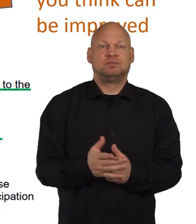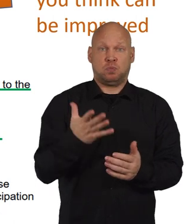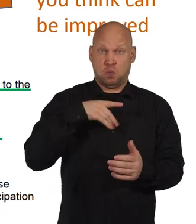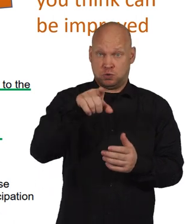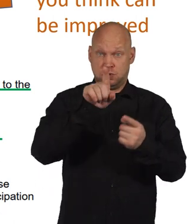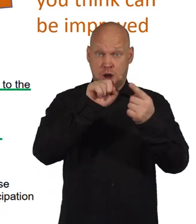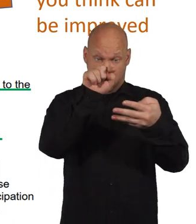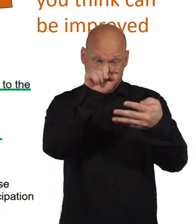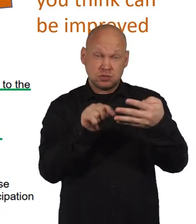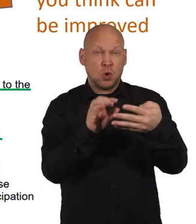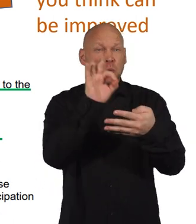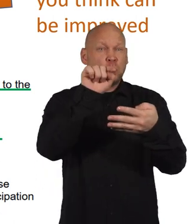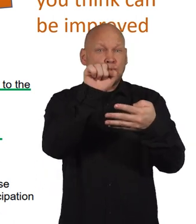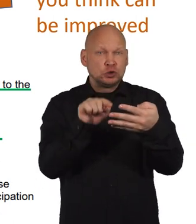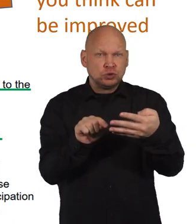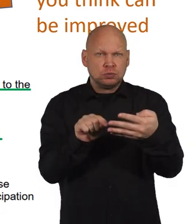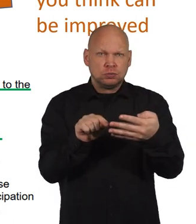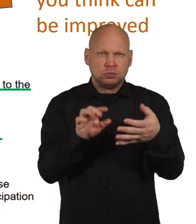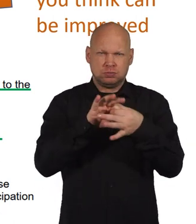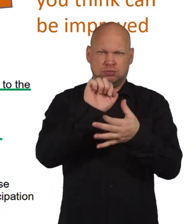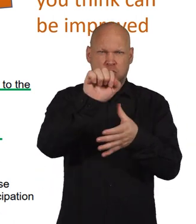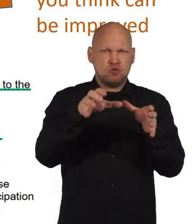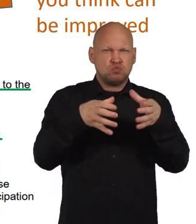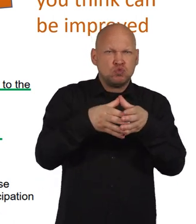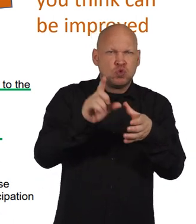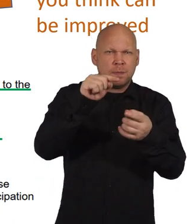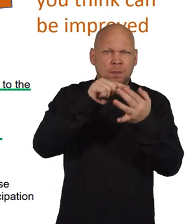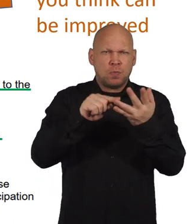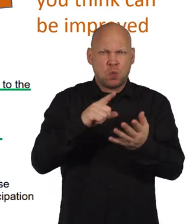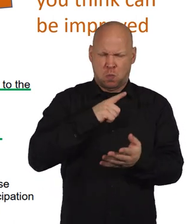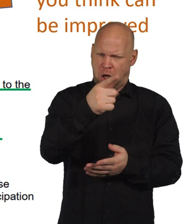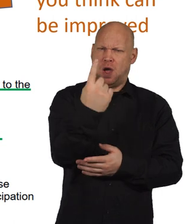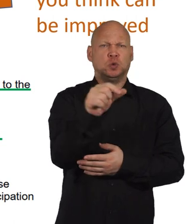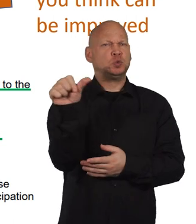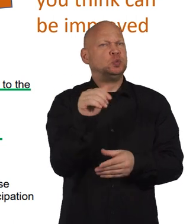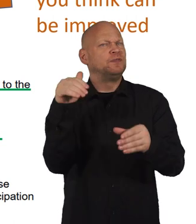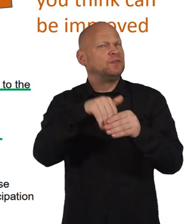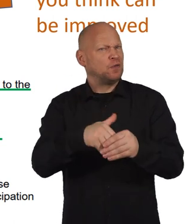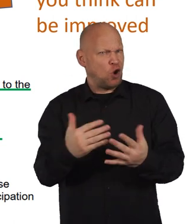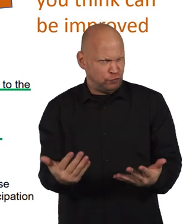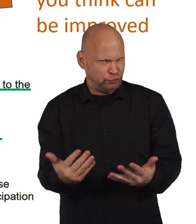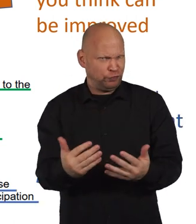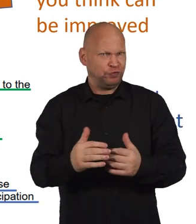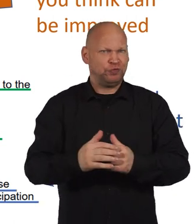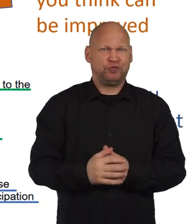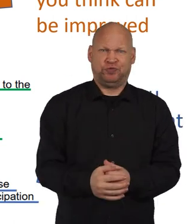It's wanting you to answer some questions about what your group will bring and why you should be involved.